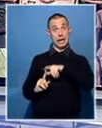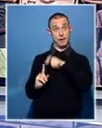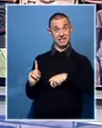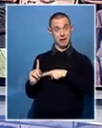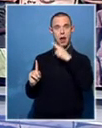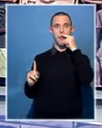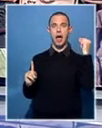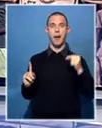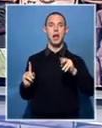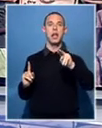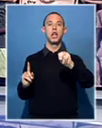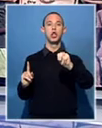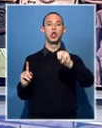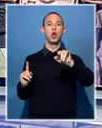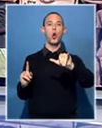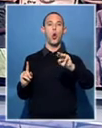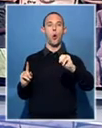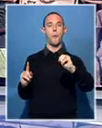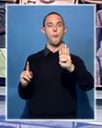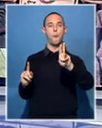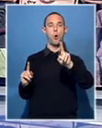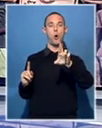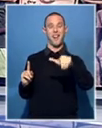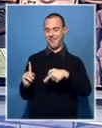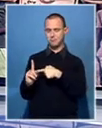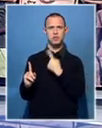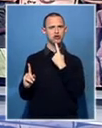with civil society groups to form a transitional government.